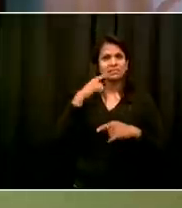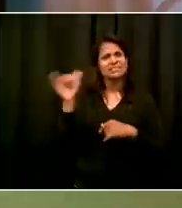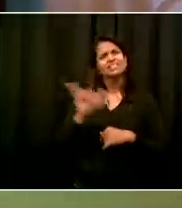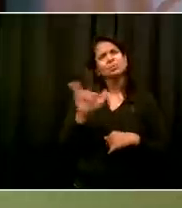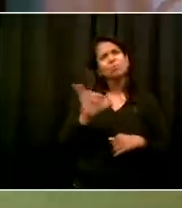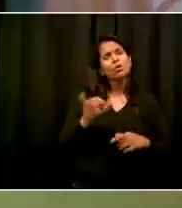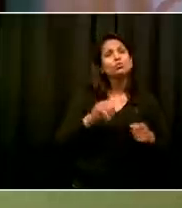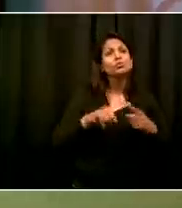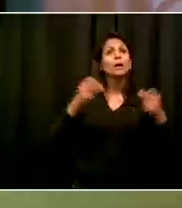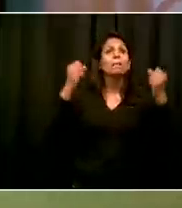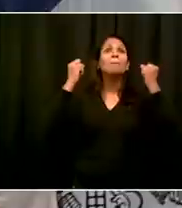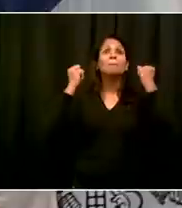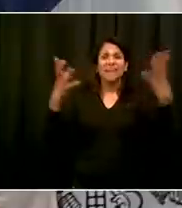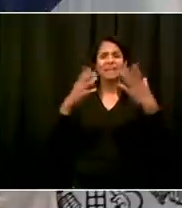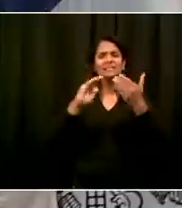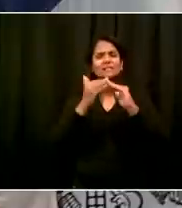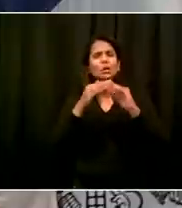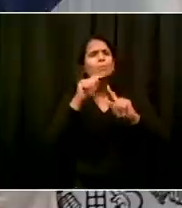you very much. Thank Go ahead, Abu.